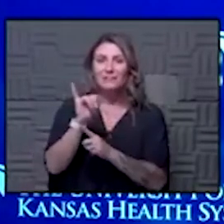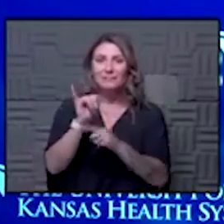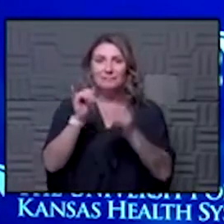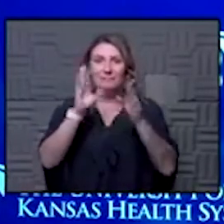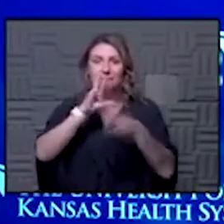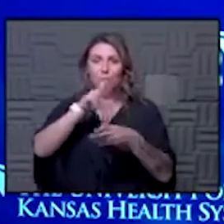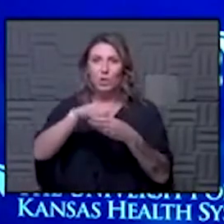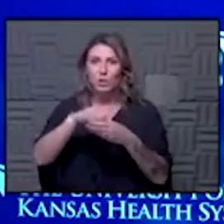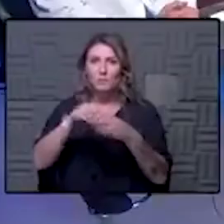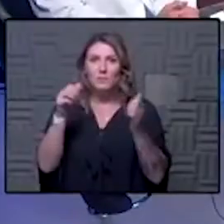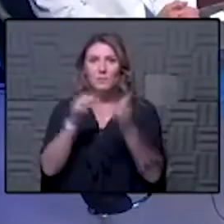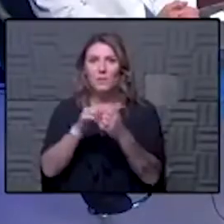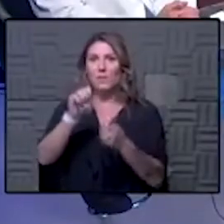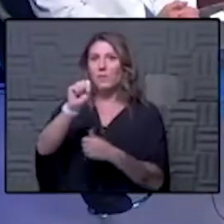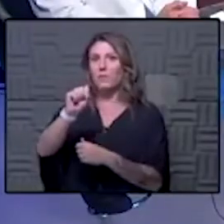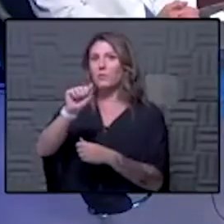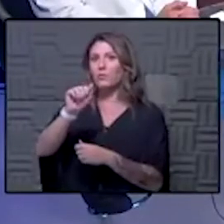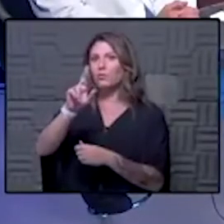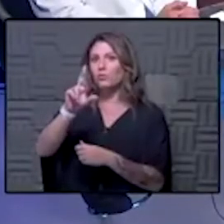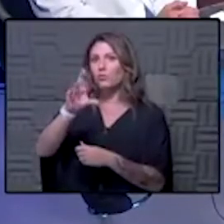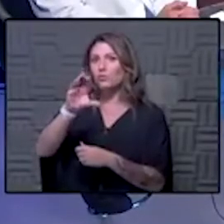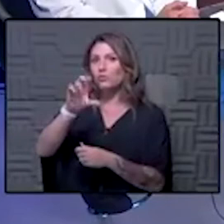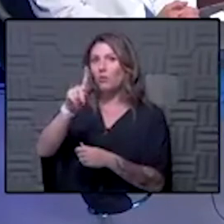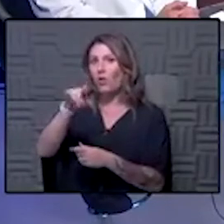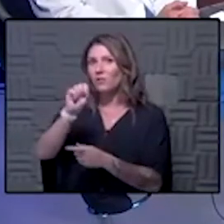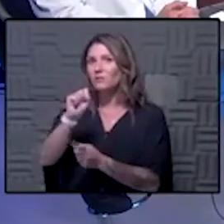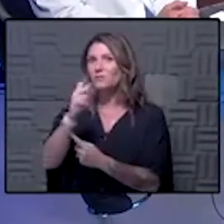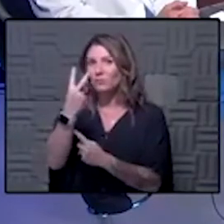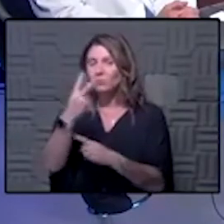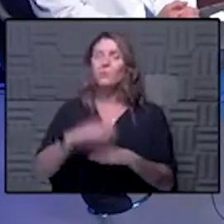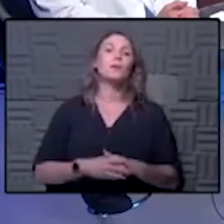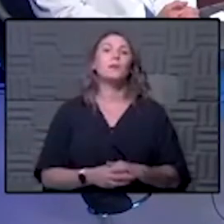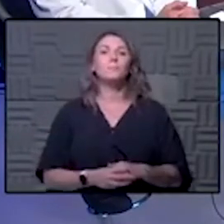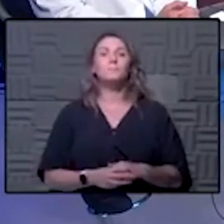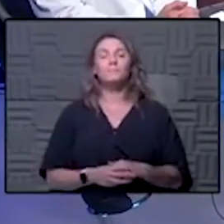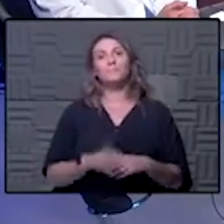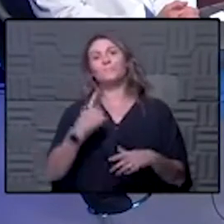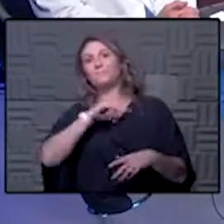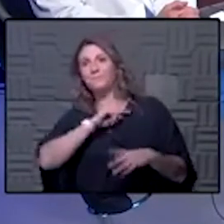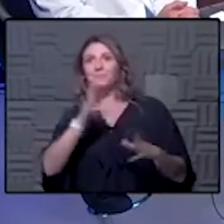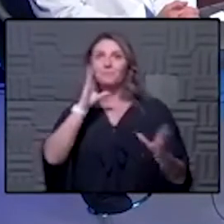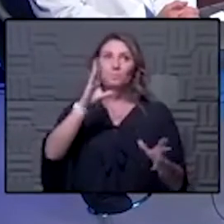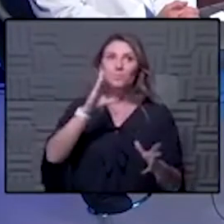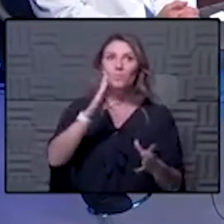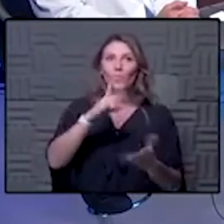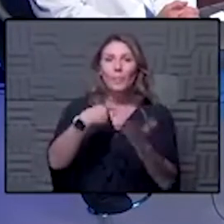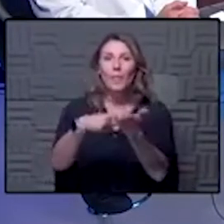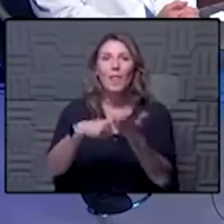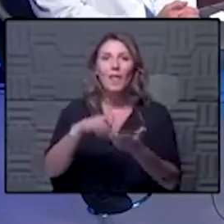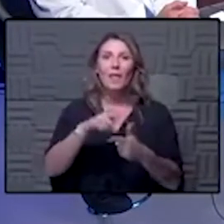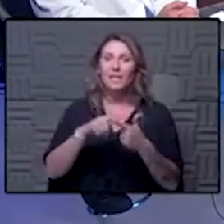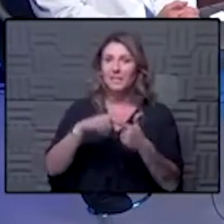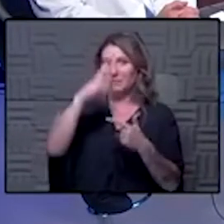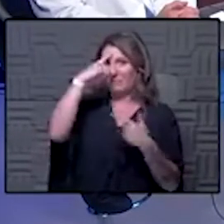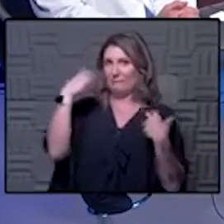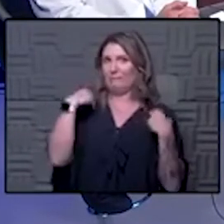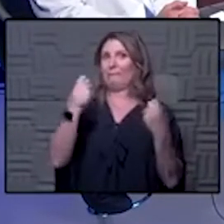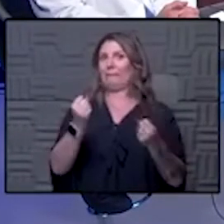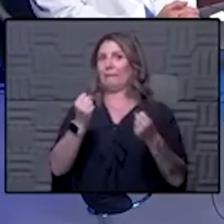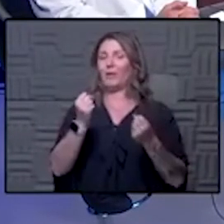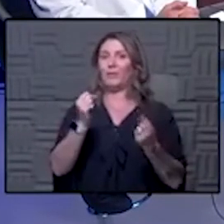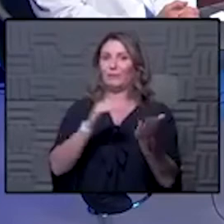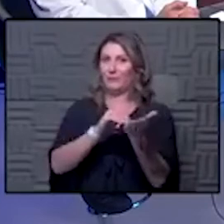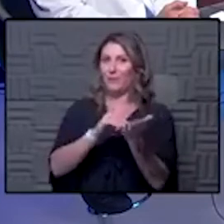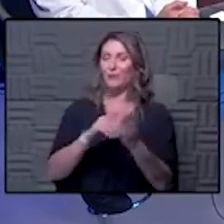sars yeah that's a great one hawk let's you and i take that on a little bit and then we'll turn to our mental health providers and say what they think about that from that